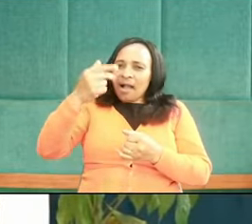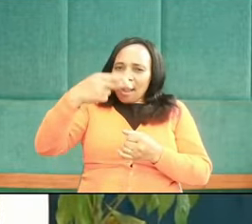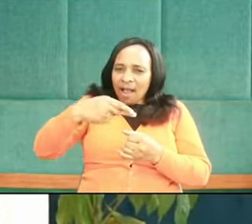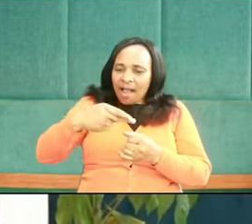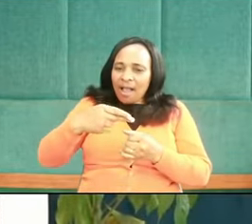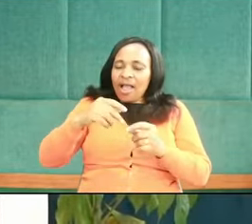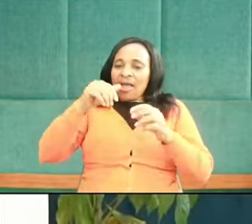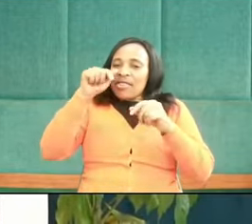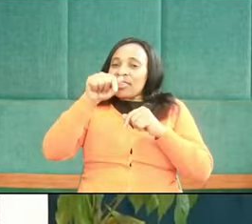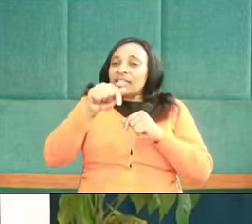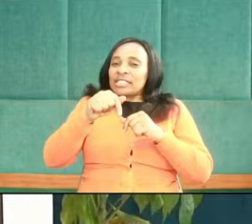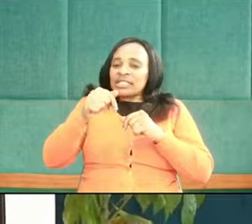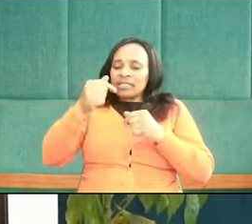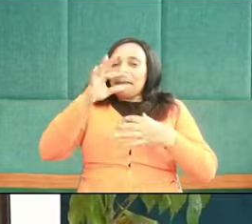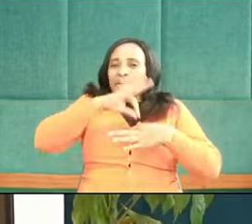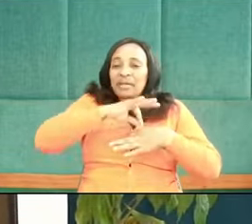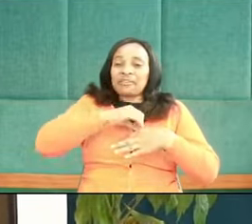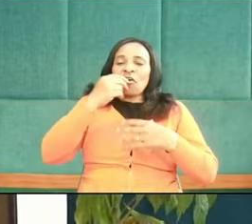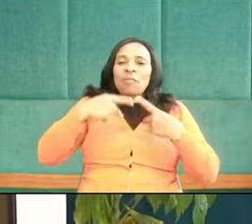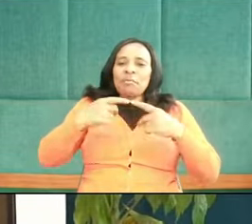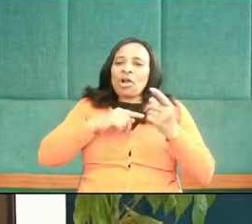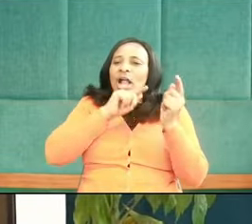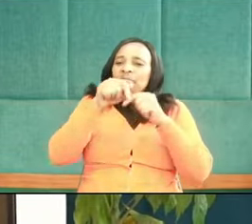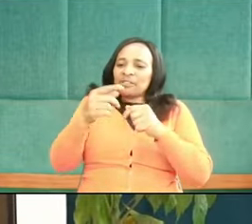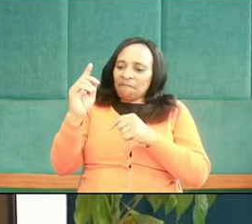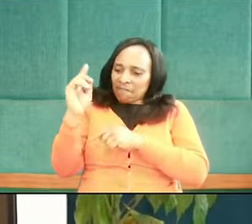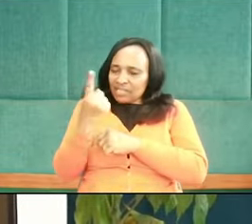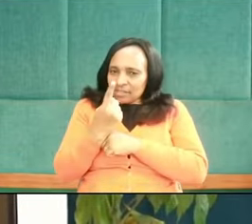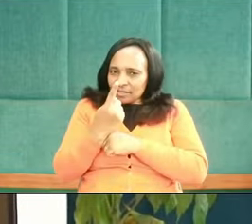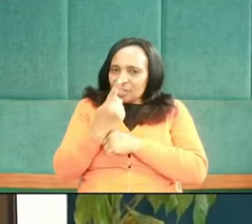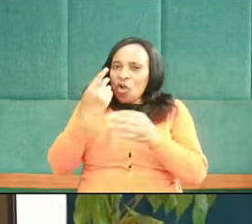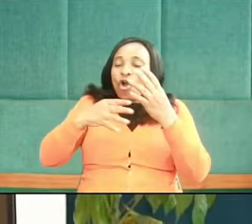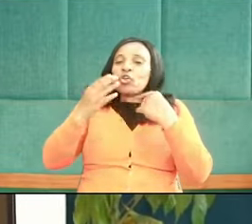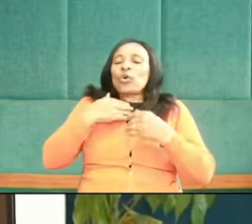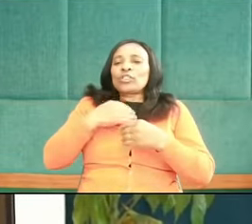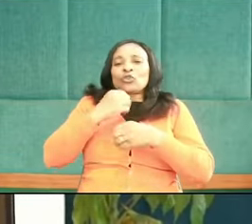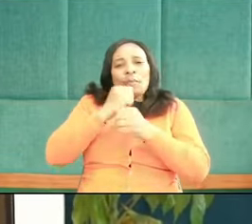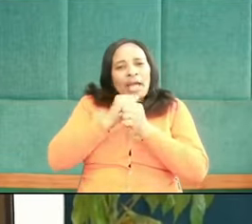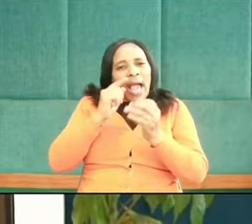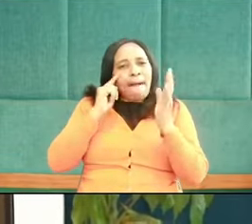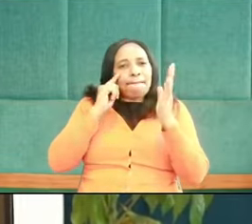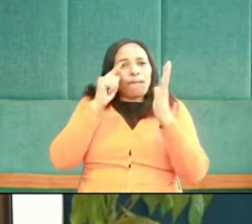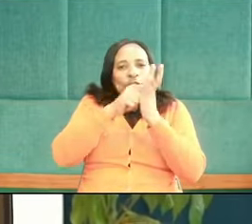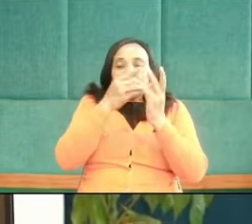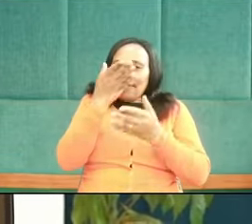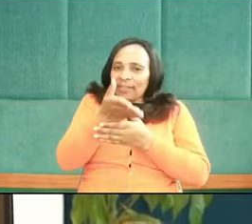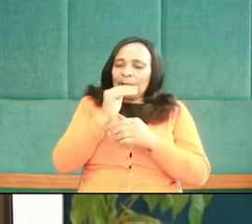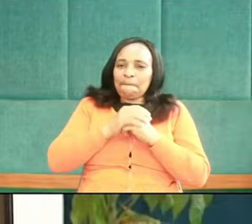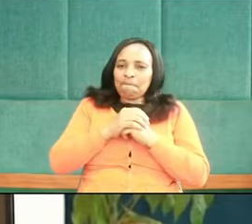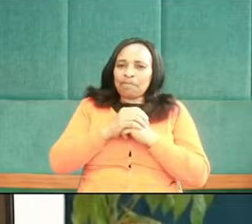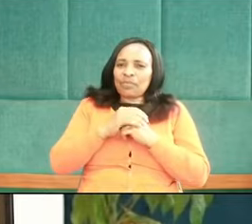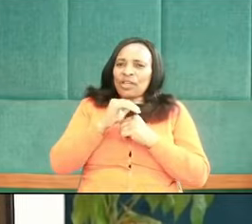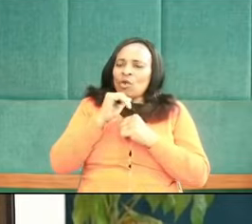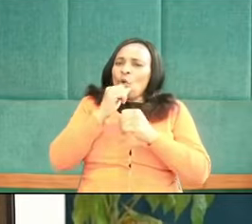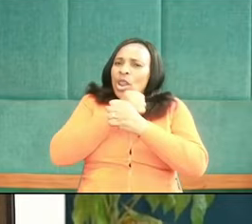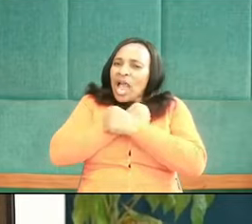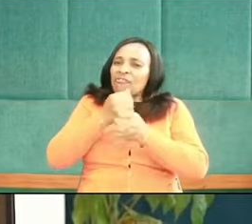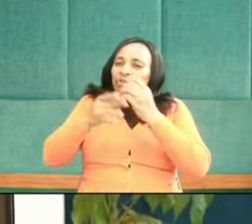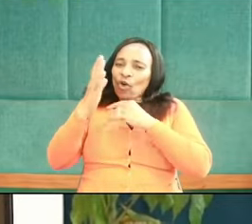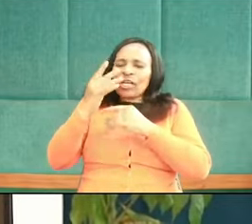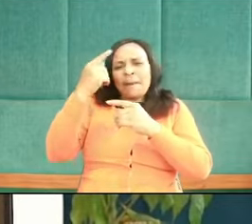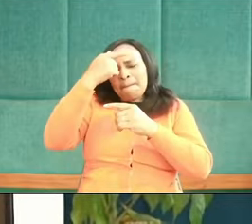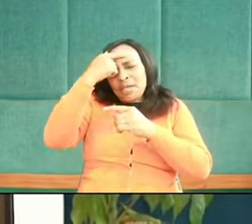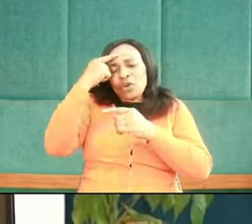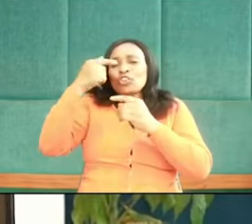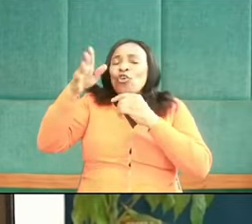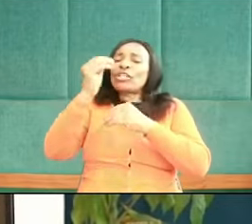people come first, because God wants to make a point. He that loveth not, knoweth not God, for God